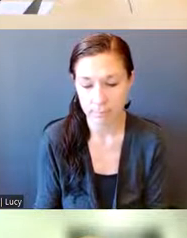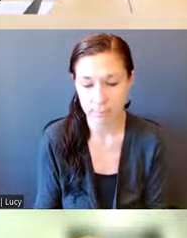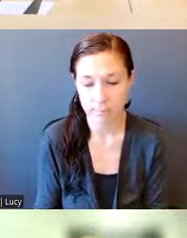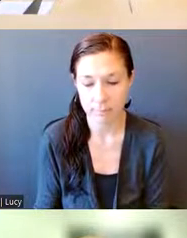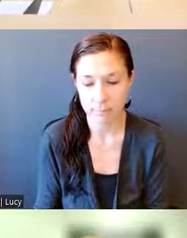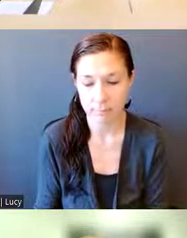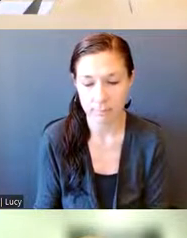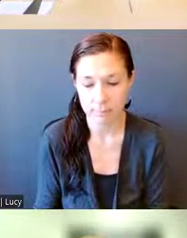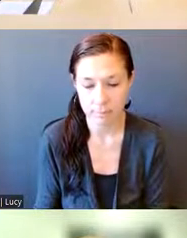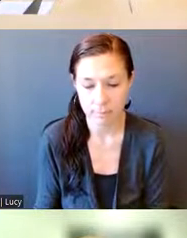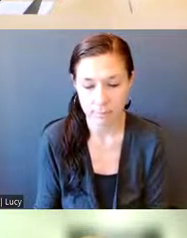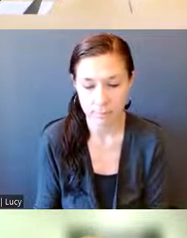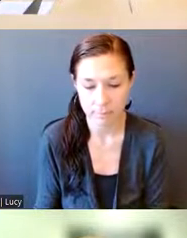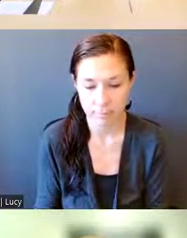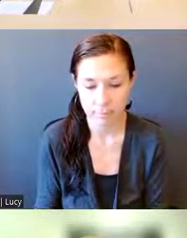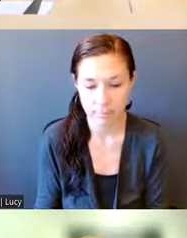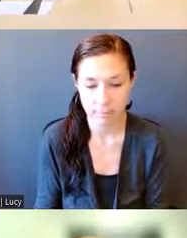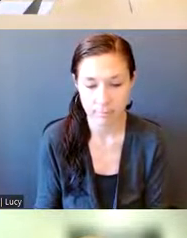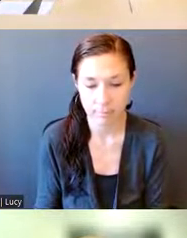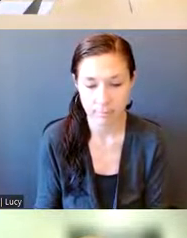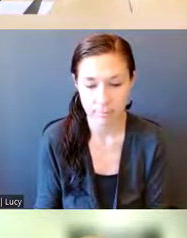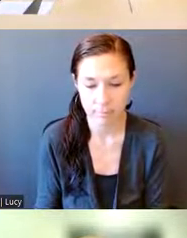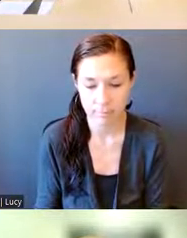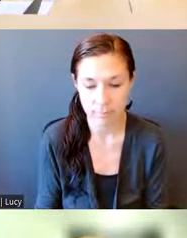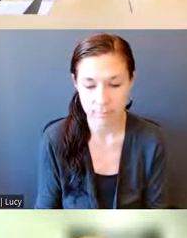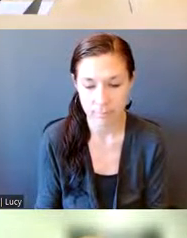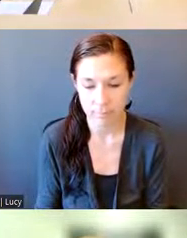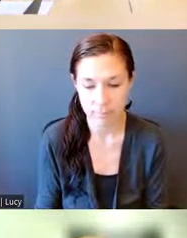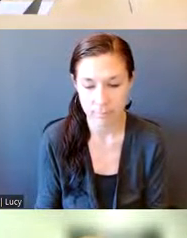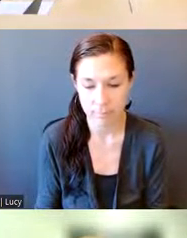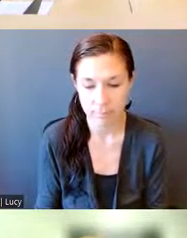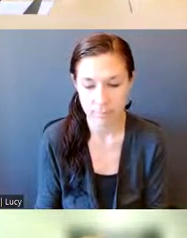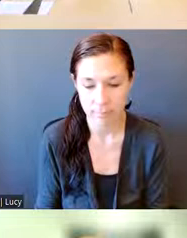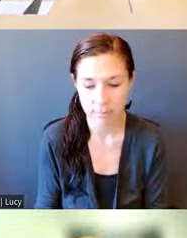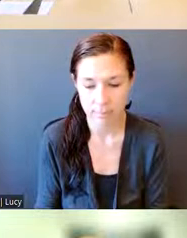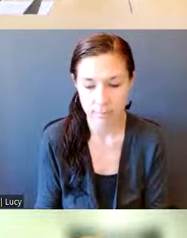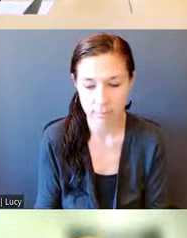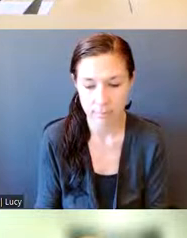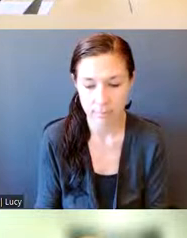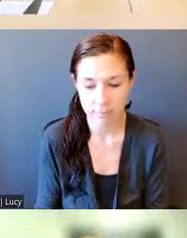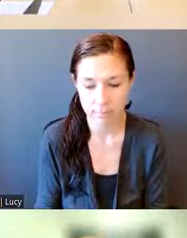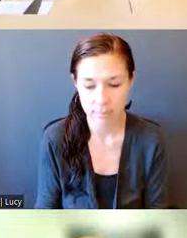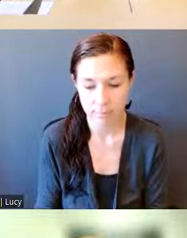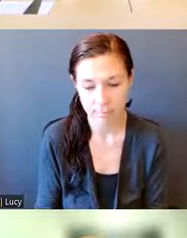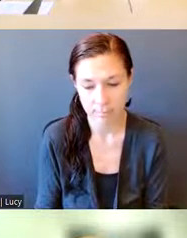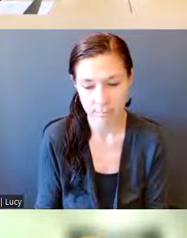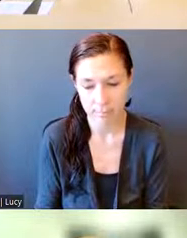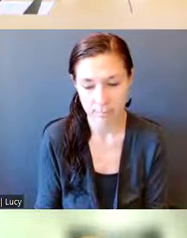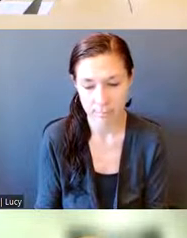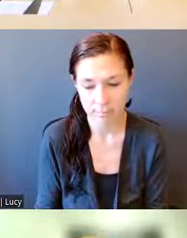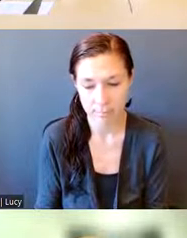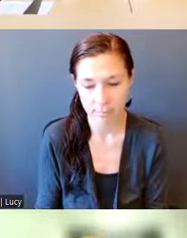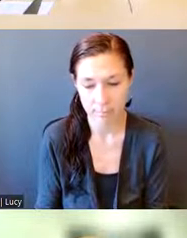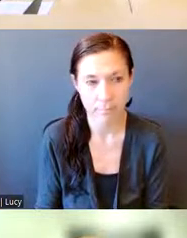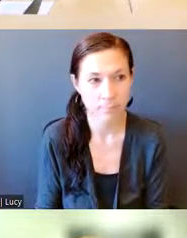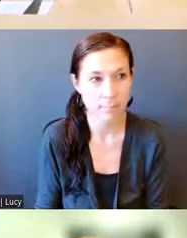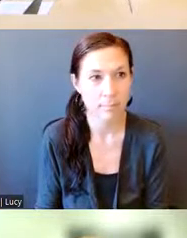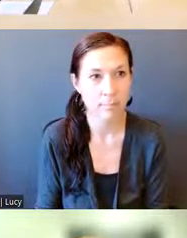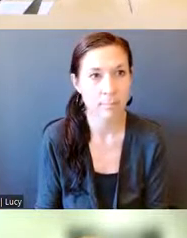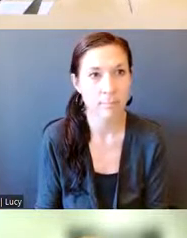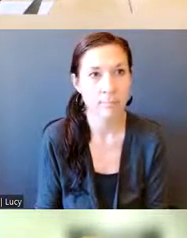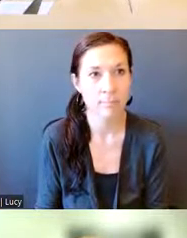computador. Buta kalka naquel botong, que ta fra Interpretation. Depois kalka na idioma, que ta fra